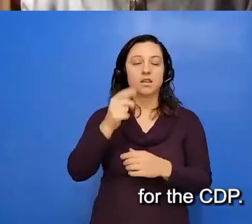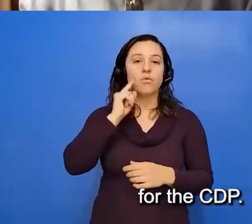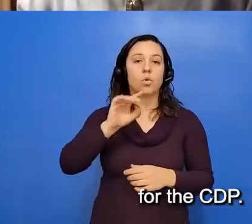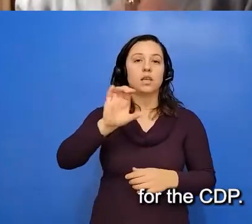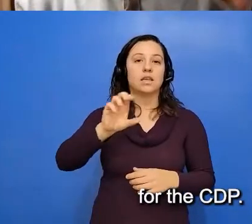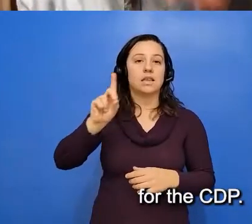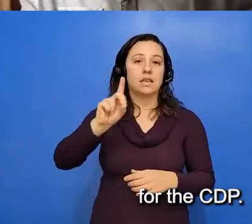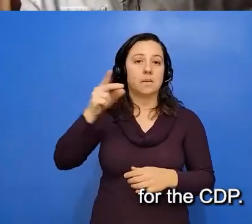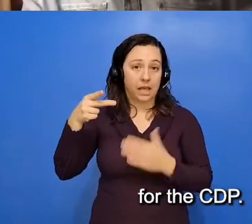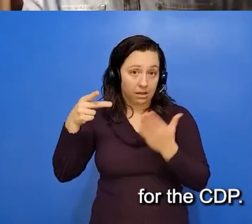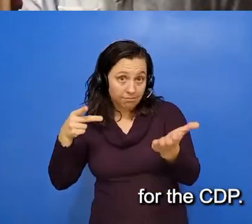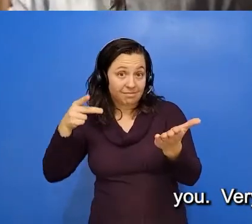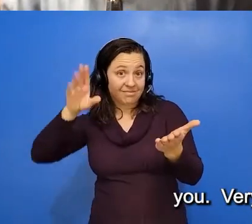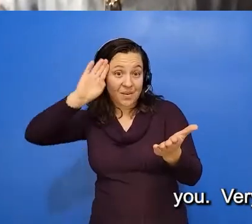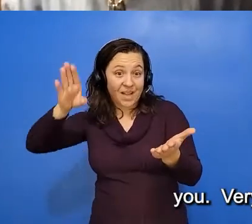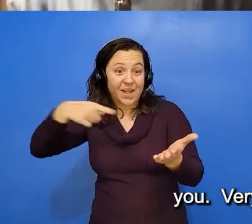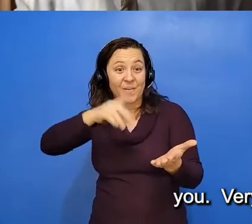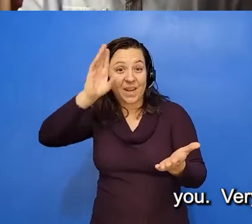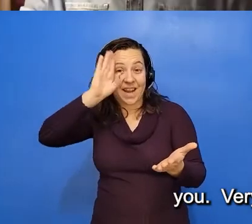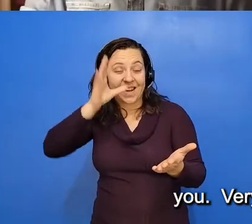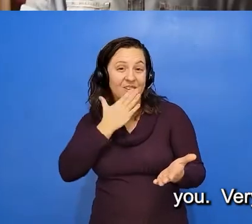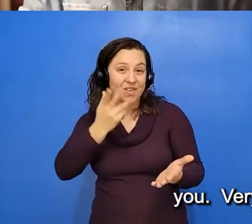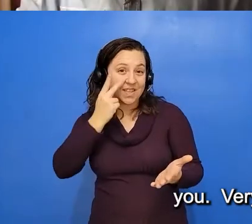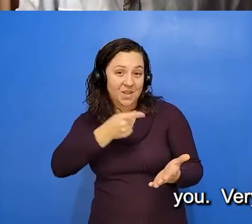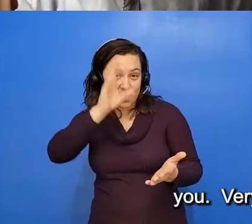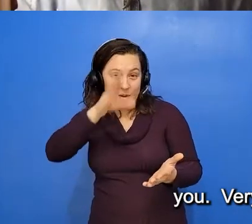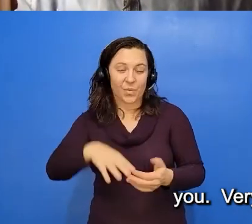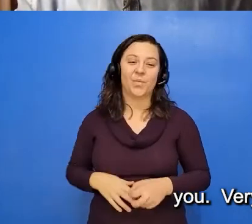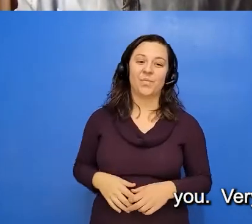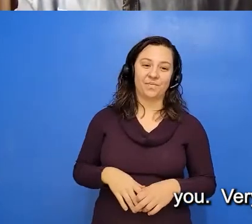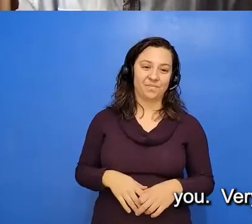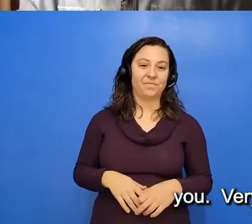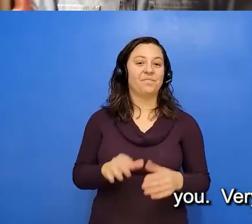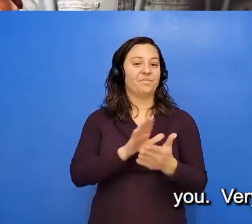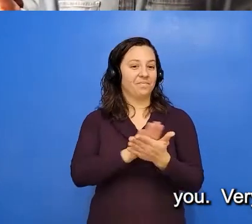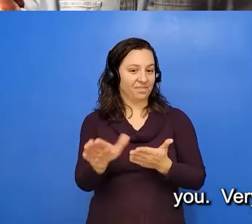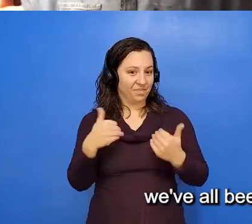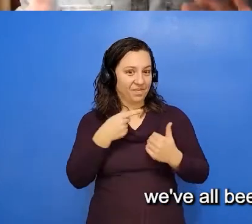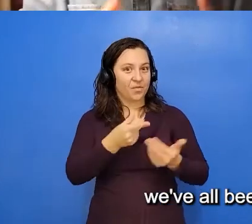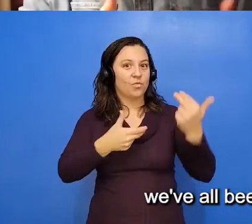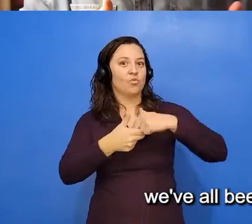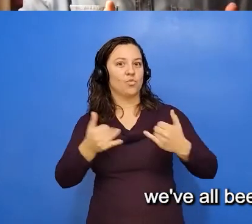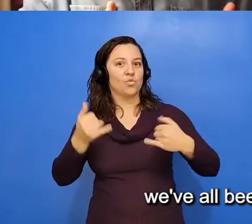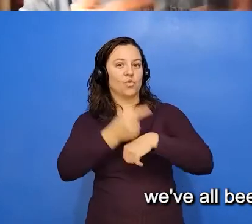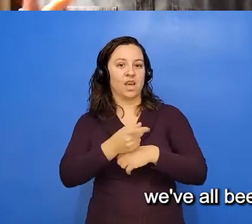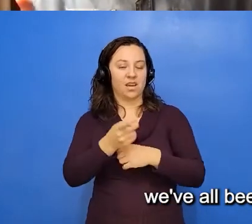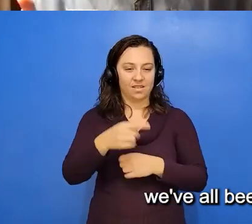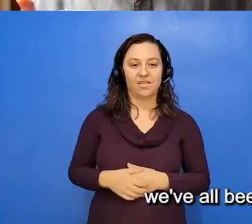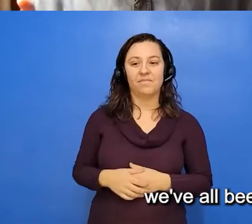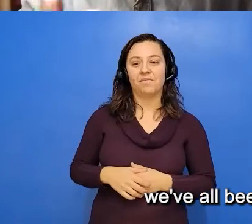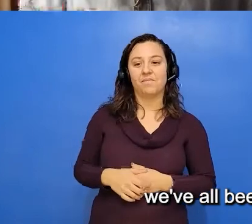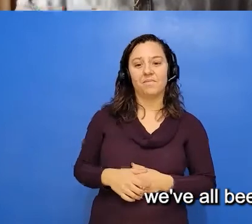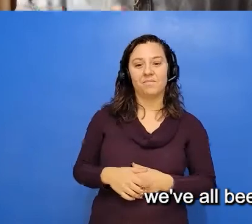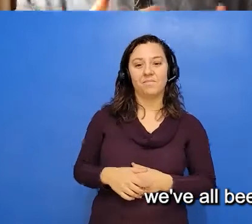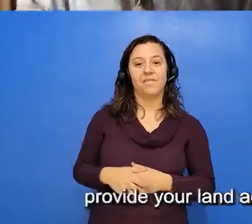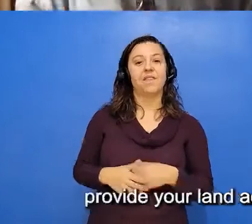Proudfoot, are you? Hi, good to see you. Jolie nice to have you. And so, as we've all been doing